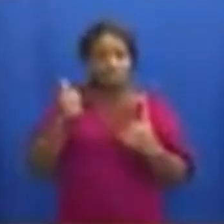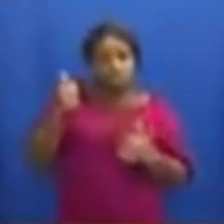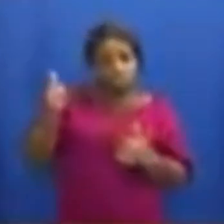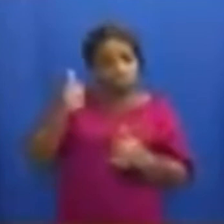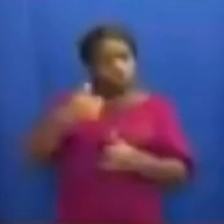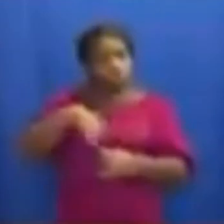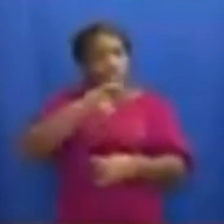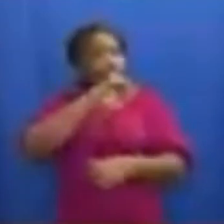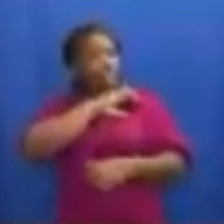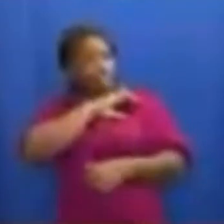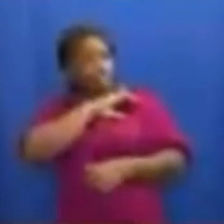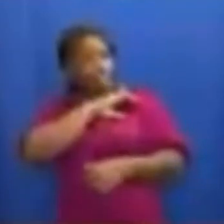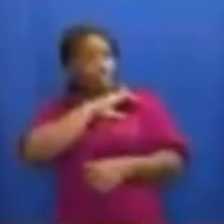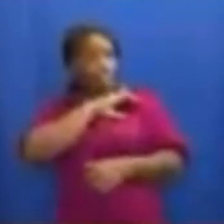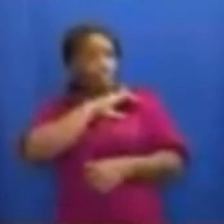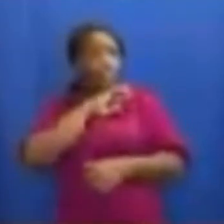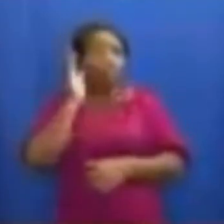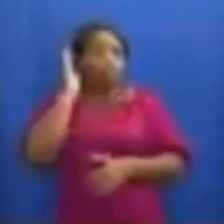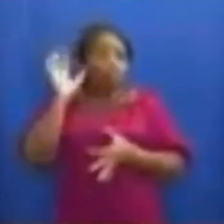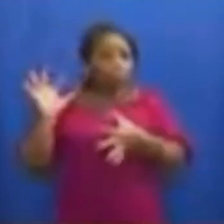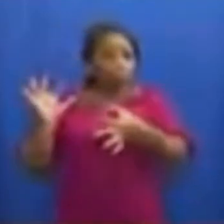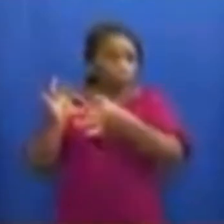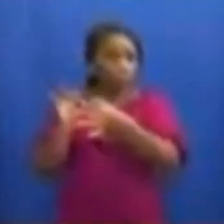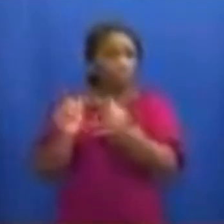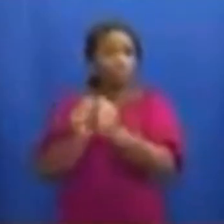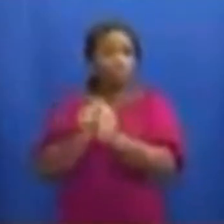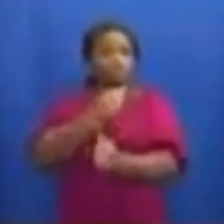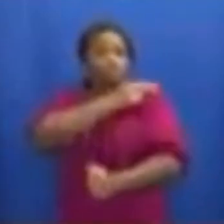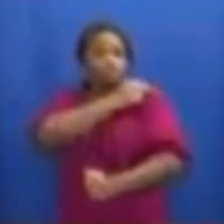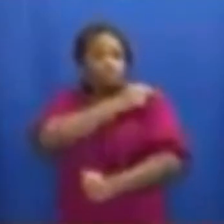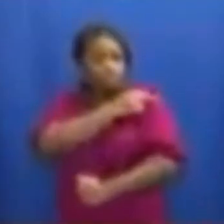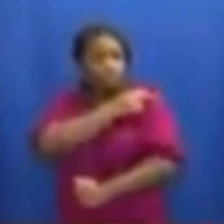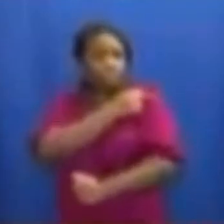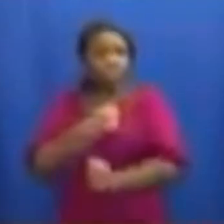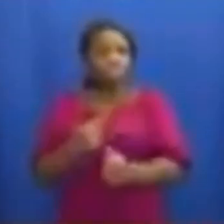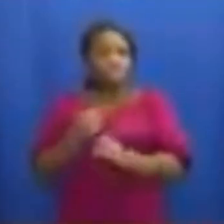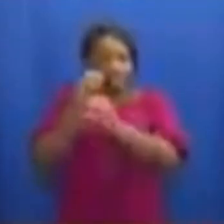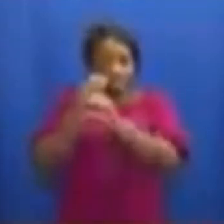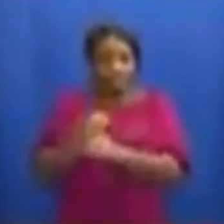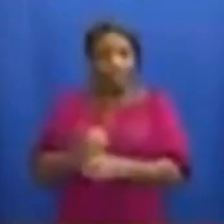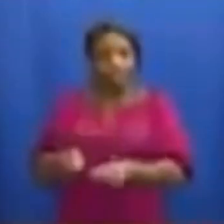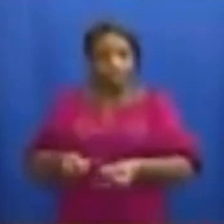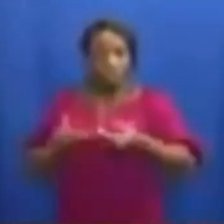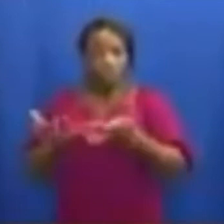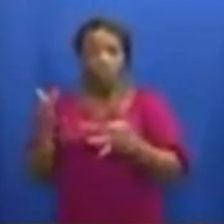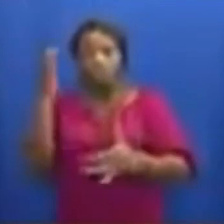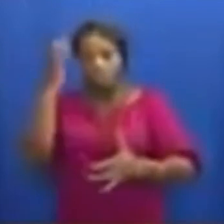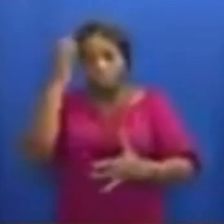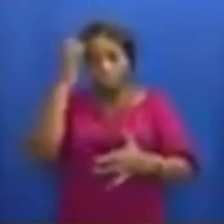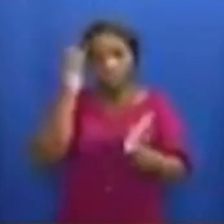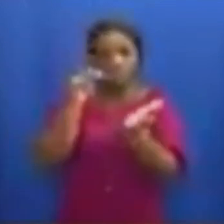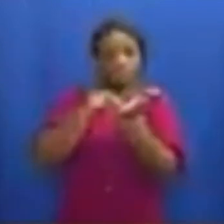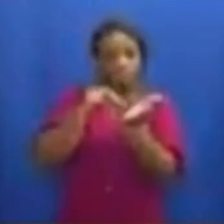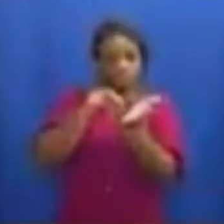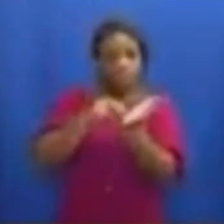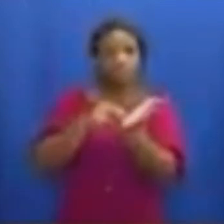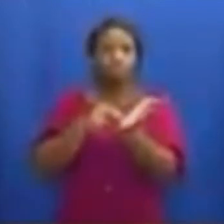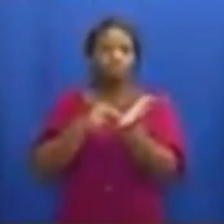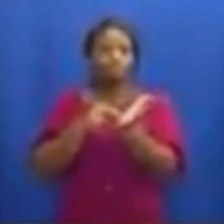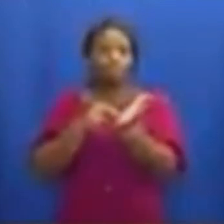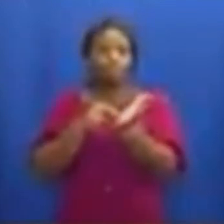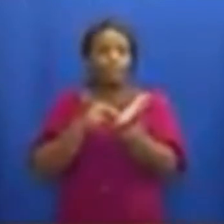bay, has been mapped to a health facility and care is provided to the sick by nurses assigned to them.